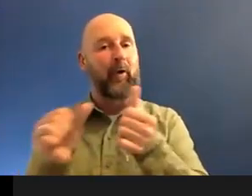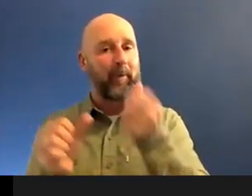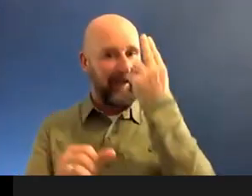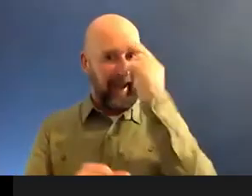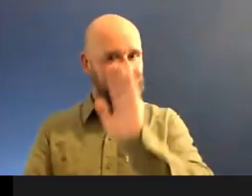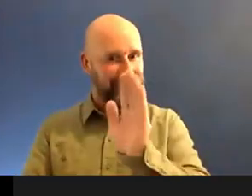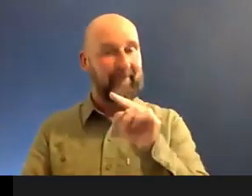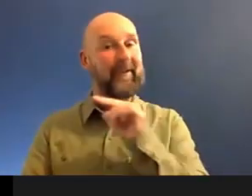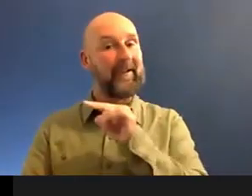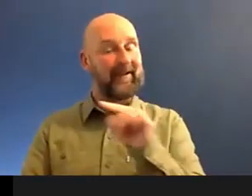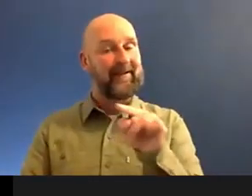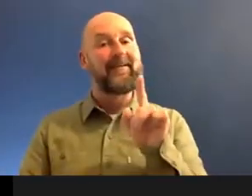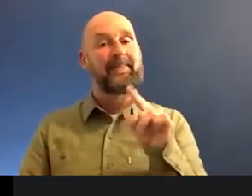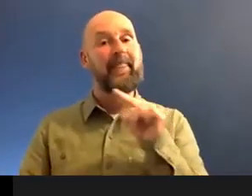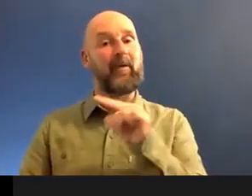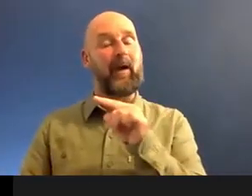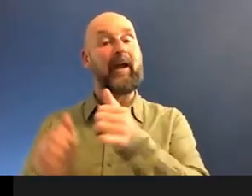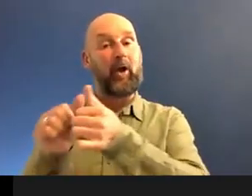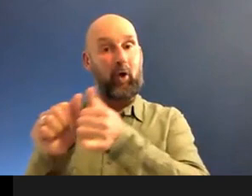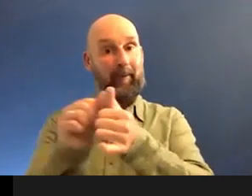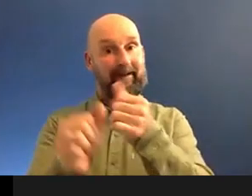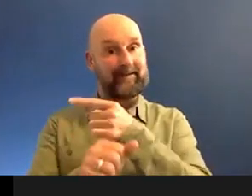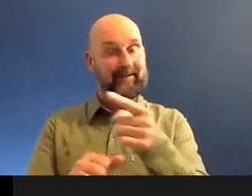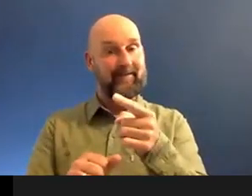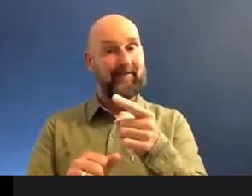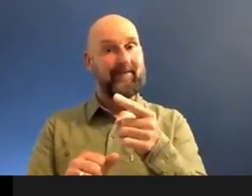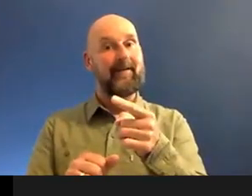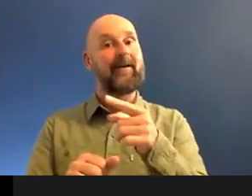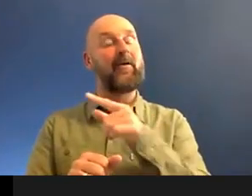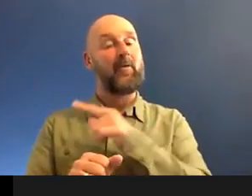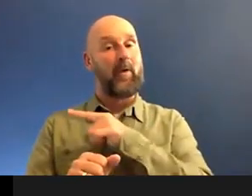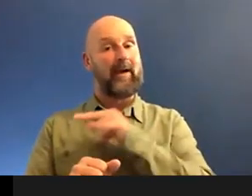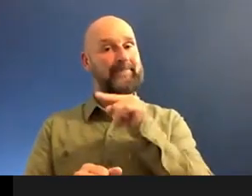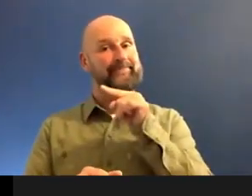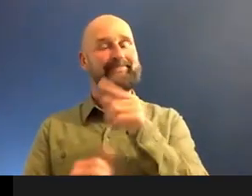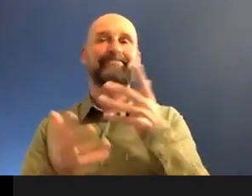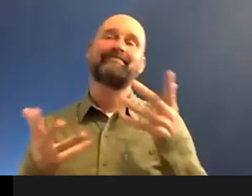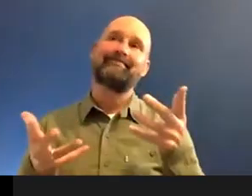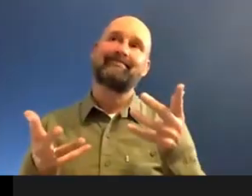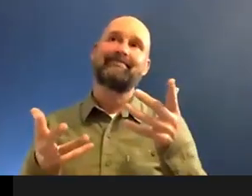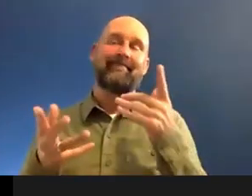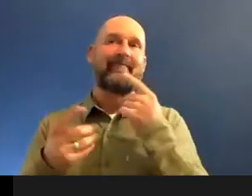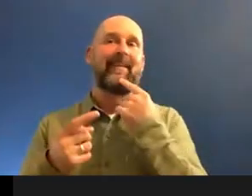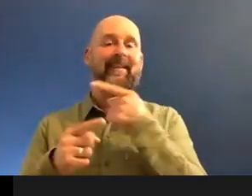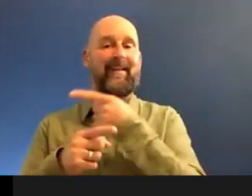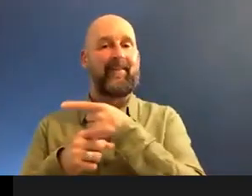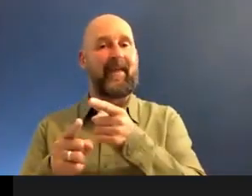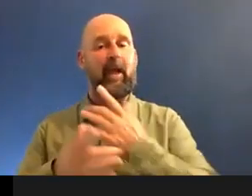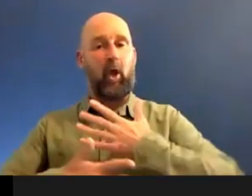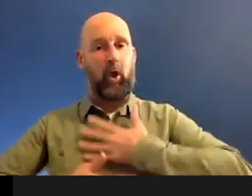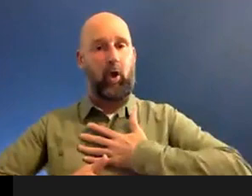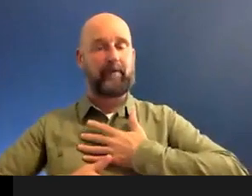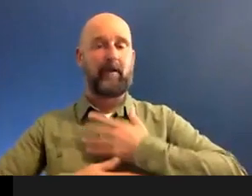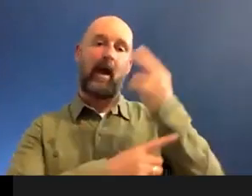it was companies that operated in the element of vice, so we say. And they kind of loved my designs